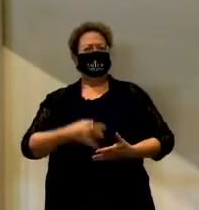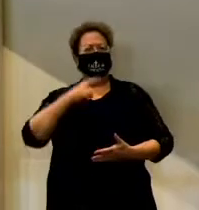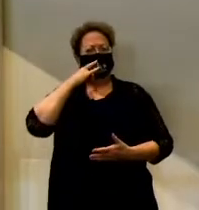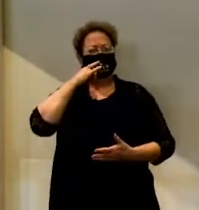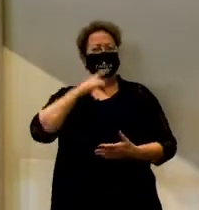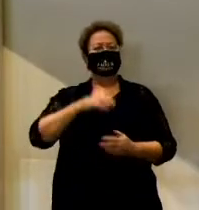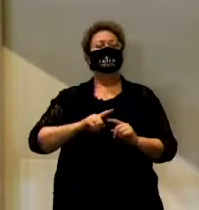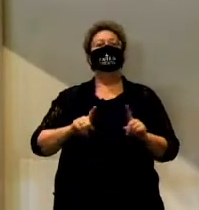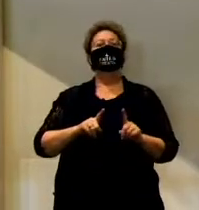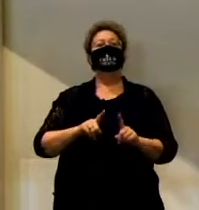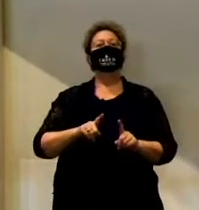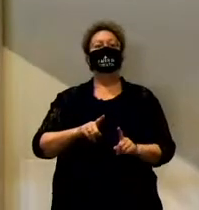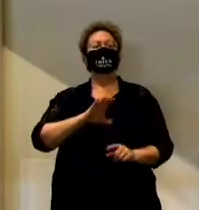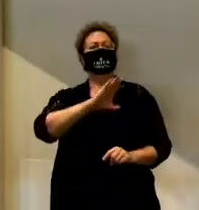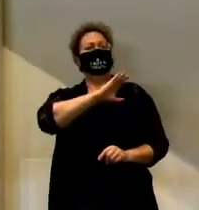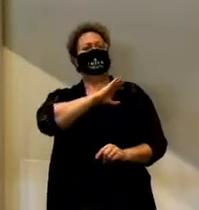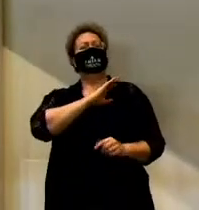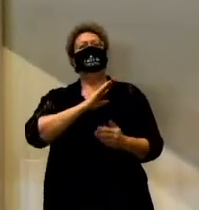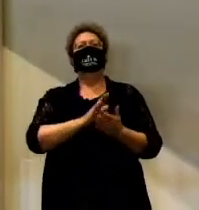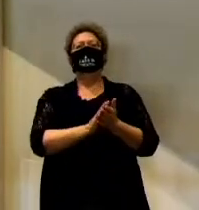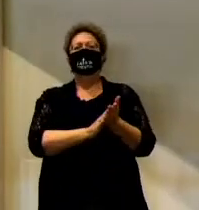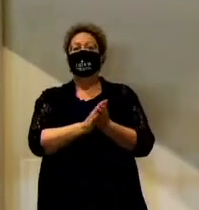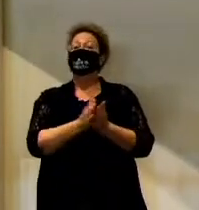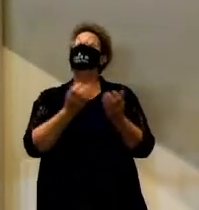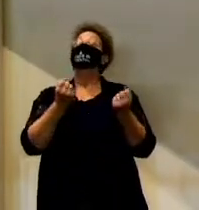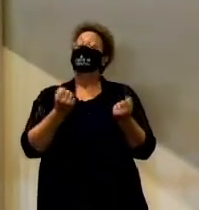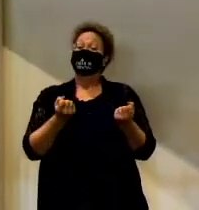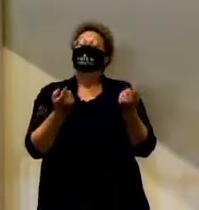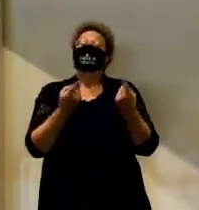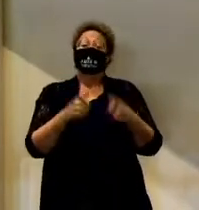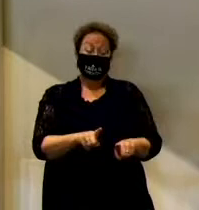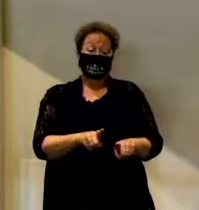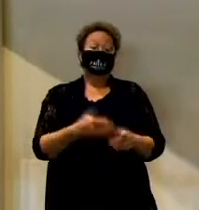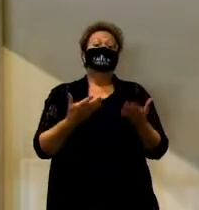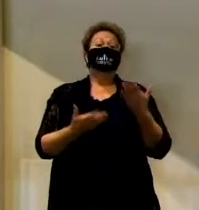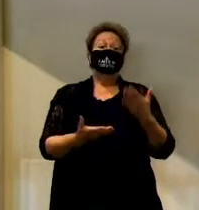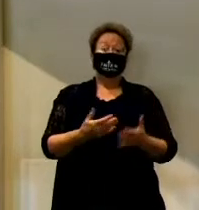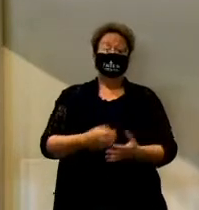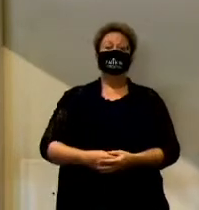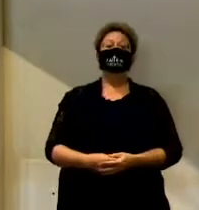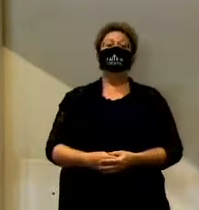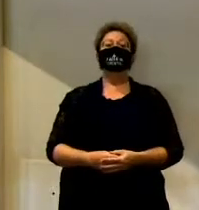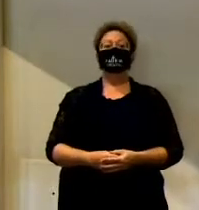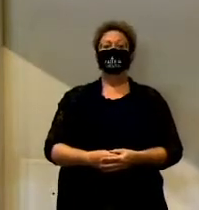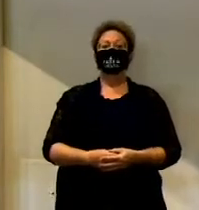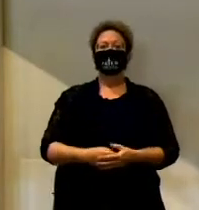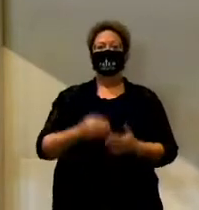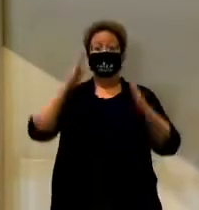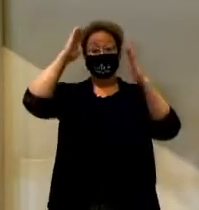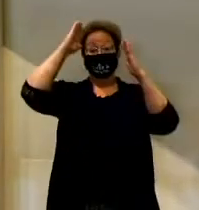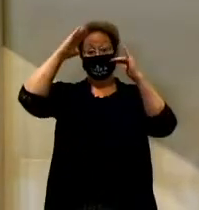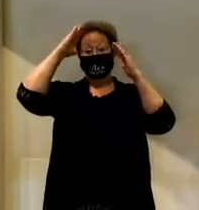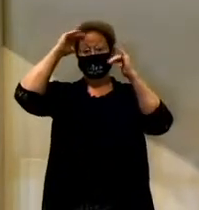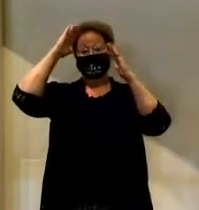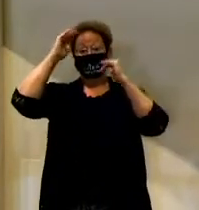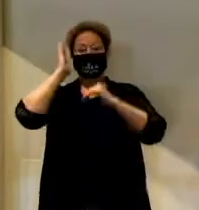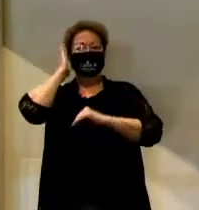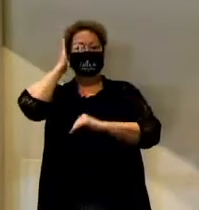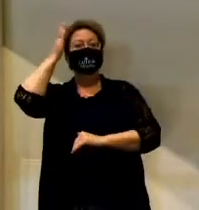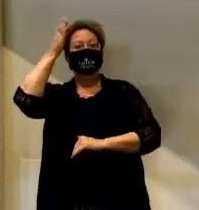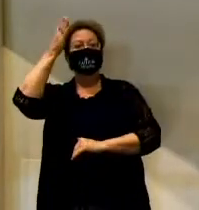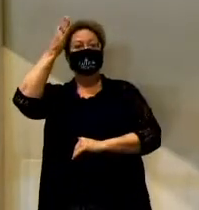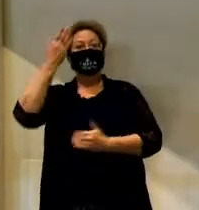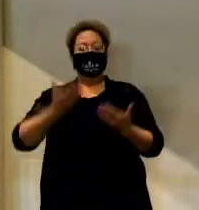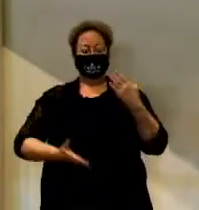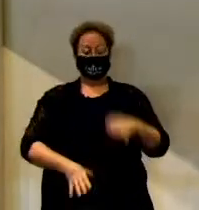But Calvin always had this mantra, it could happen, and that's what he lived by. He always held on to that hope that one day he could maybe